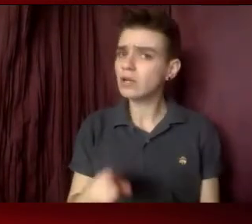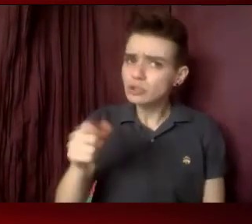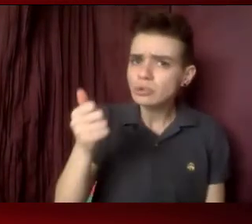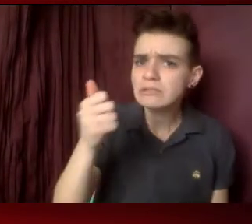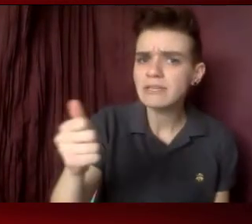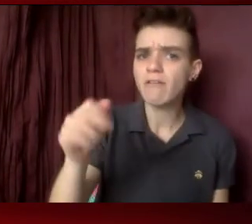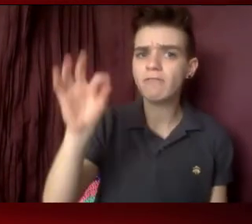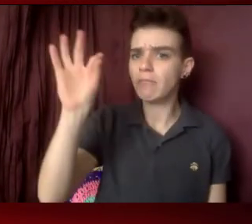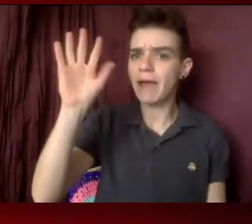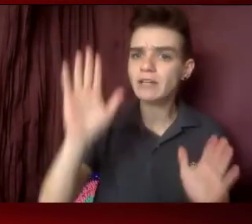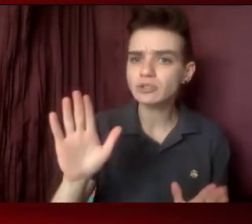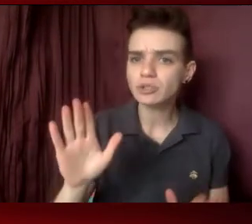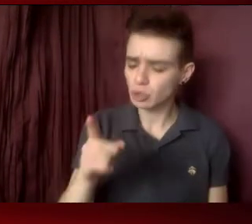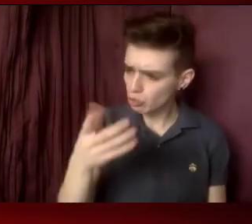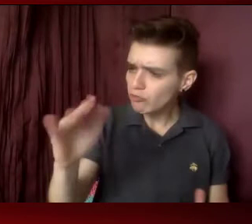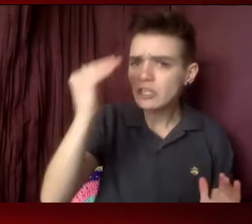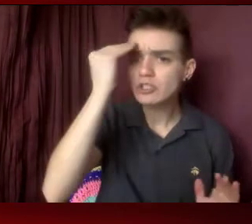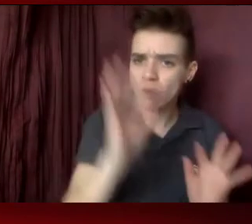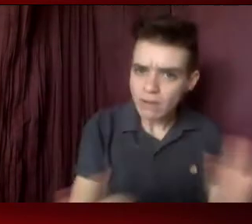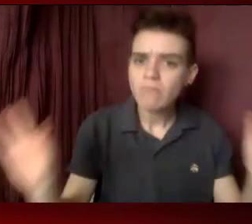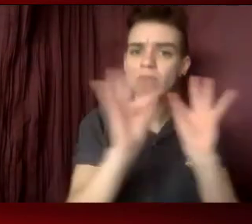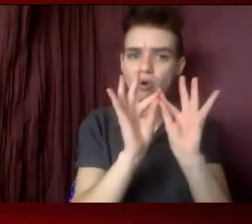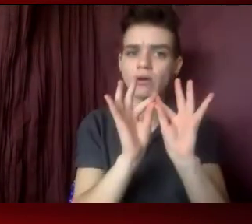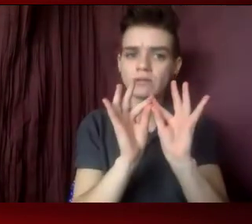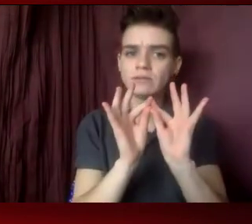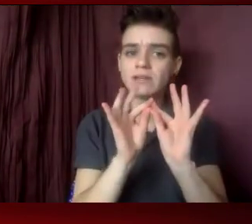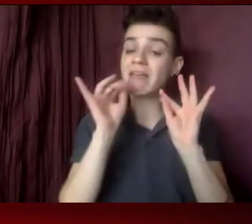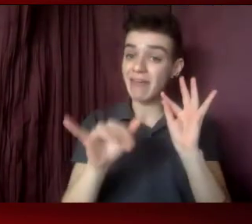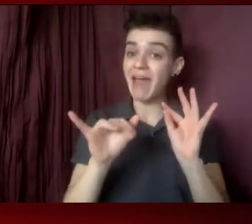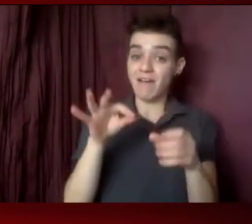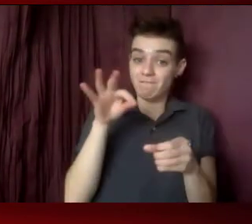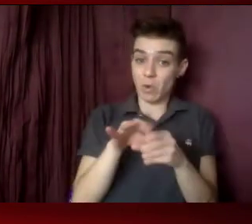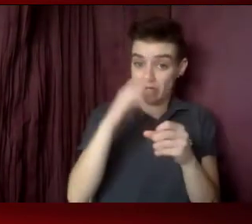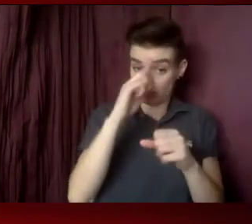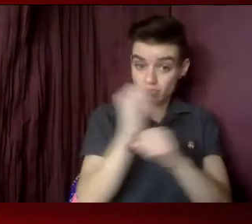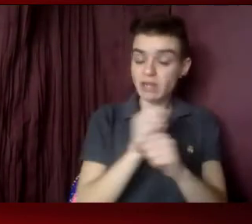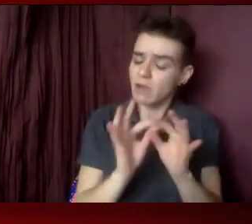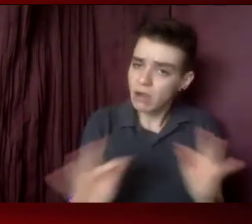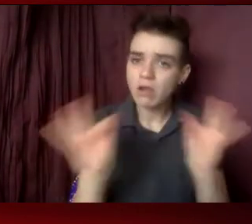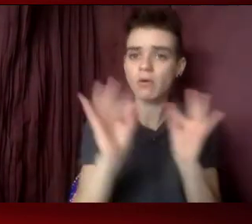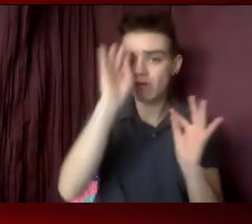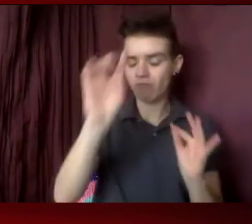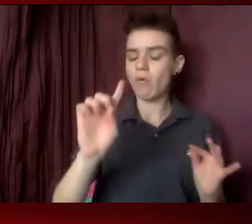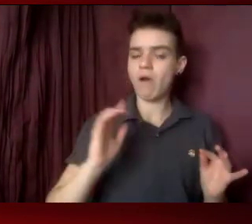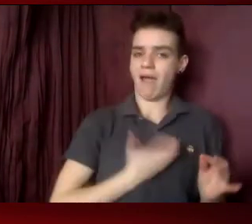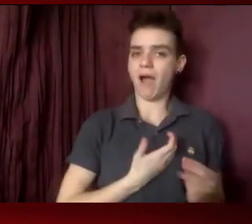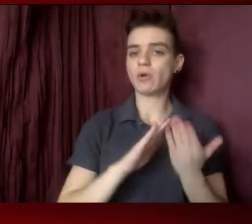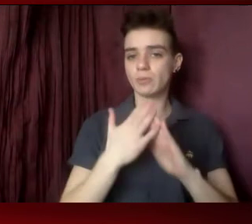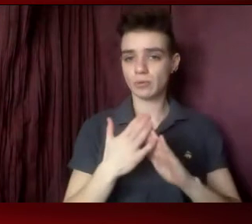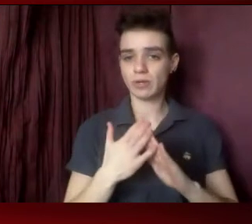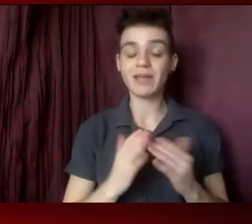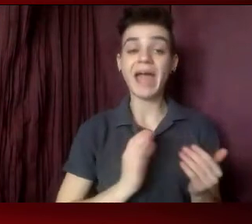how important that get out the vote strategy is in our community. Our ability to get out the vote is